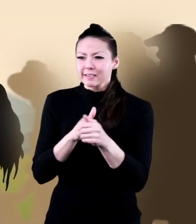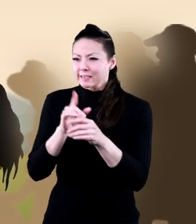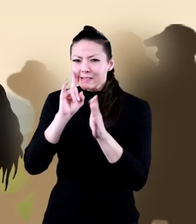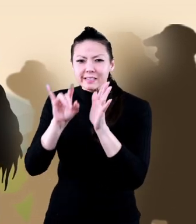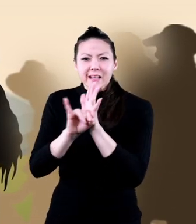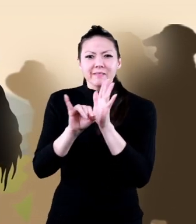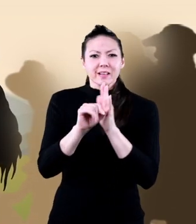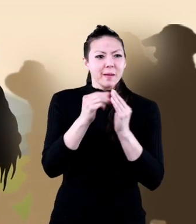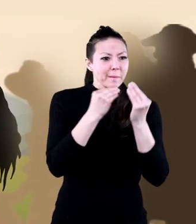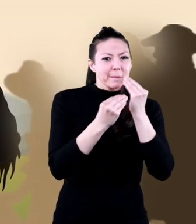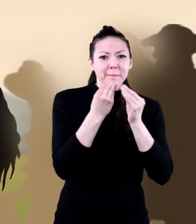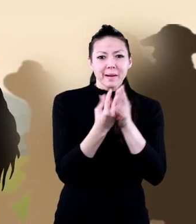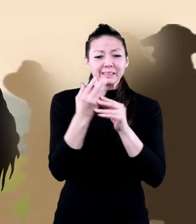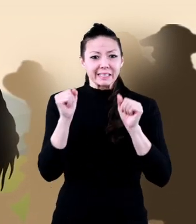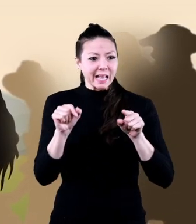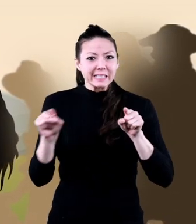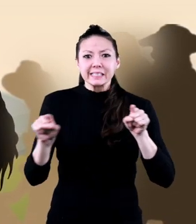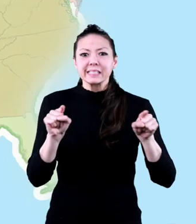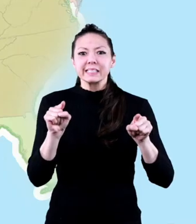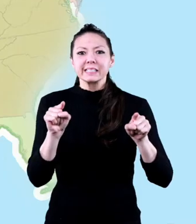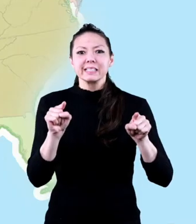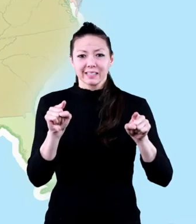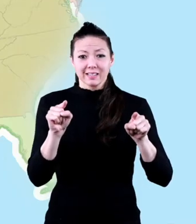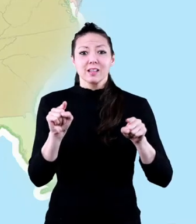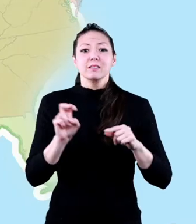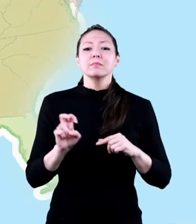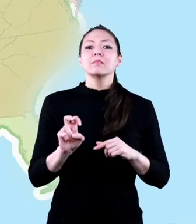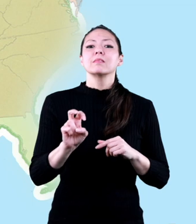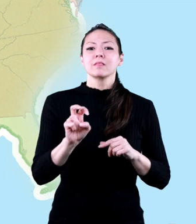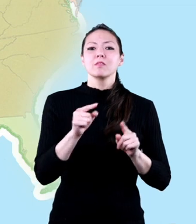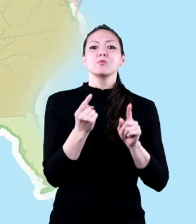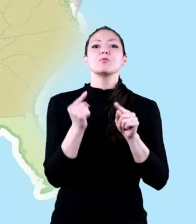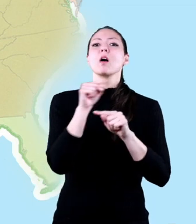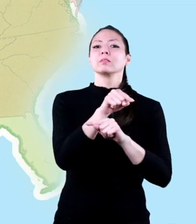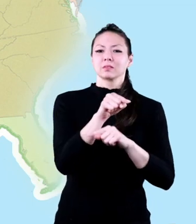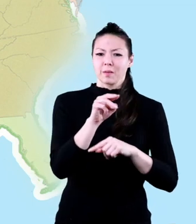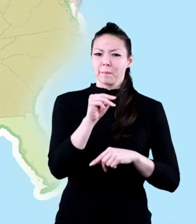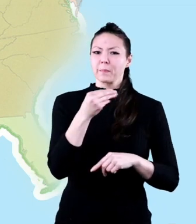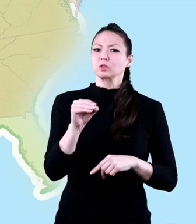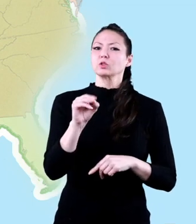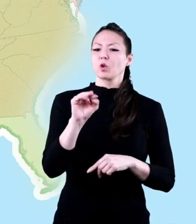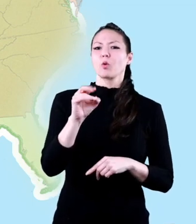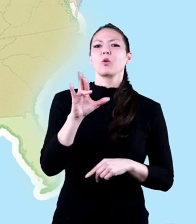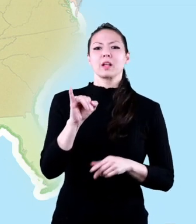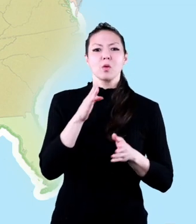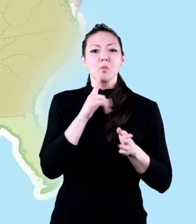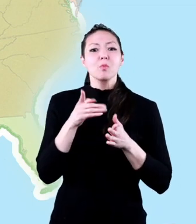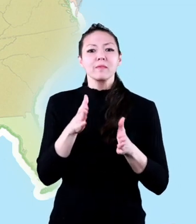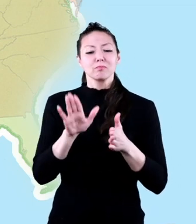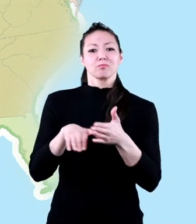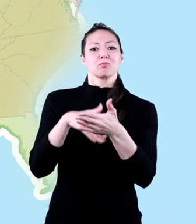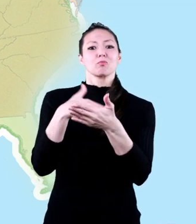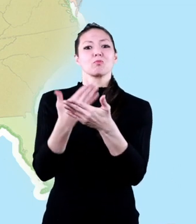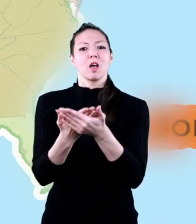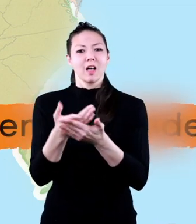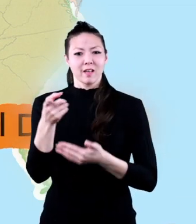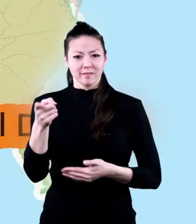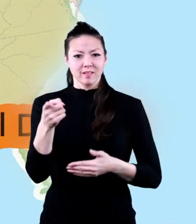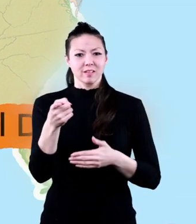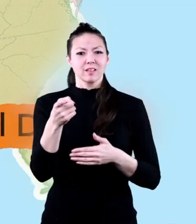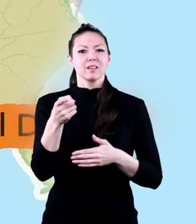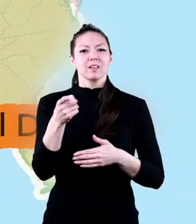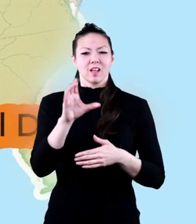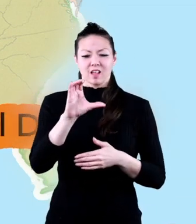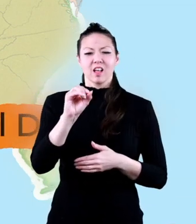also identify edible plants. The expedition came across the Missouri River, then arrived at the